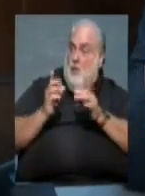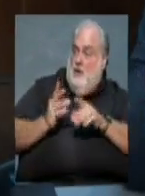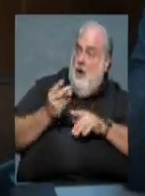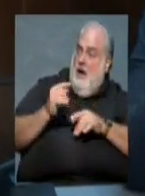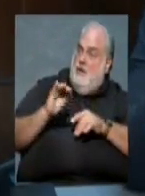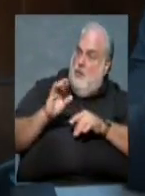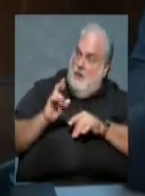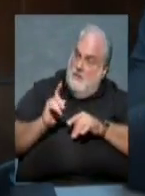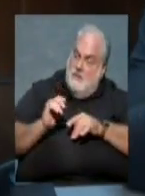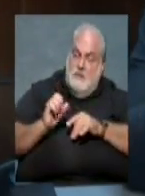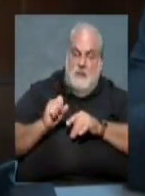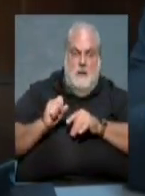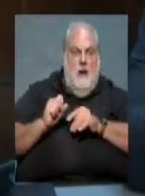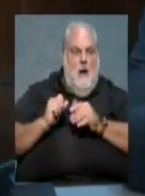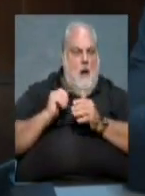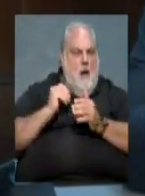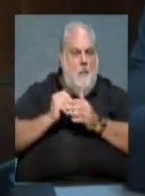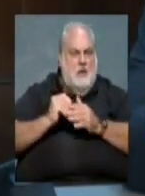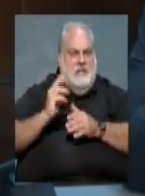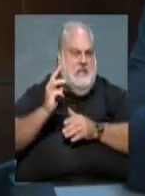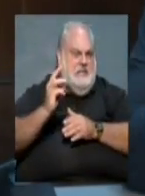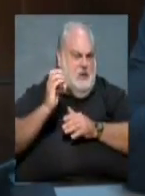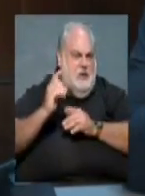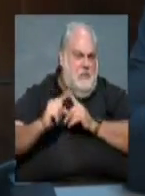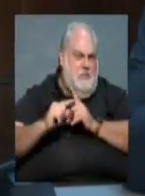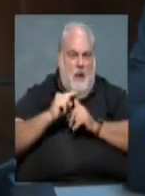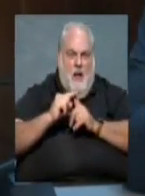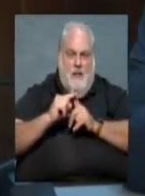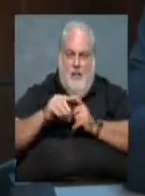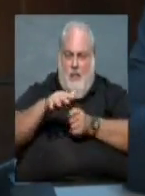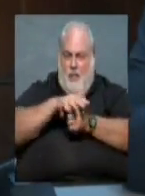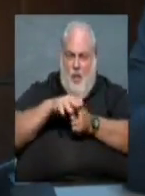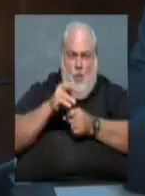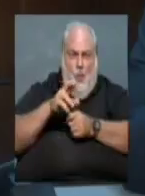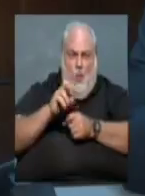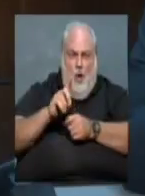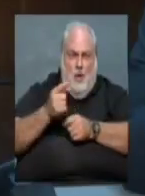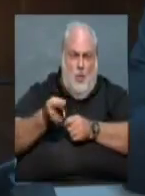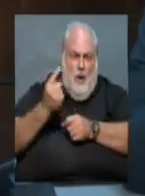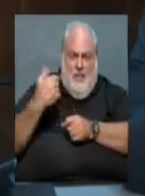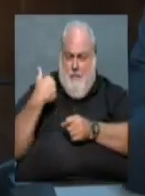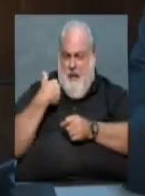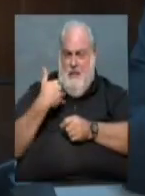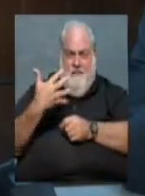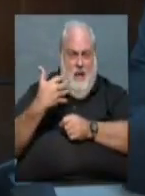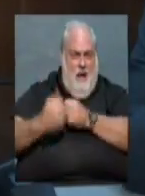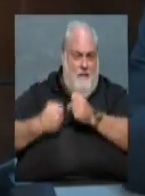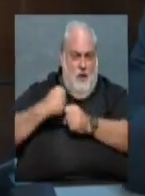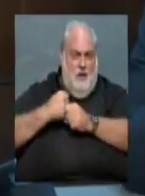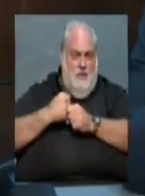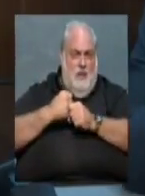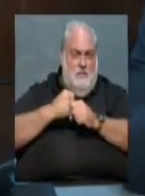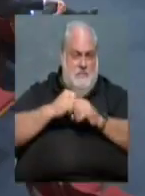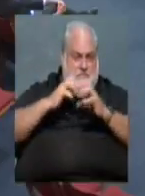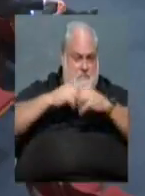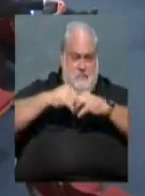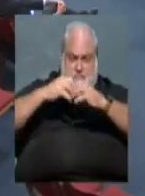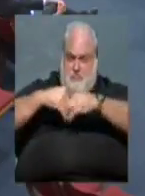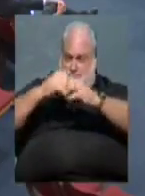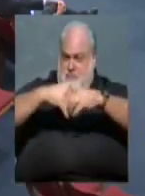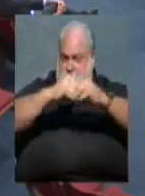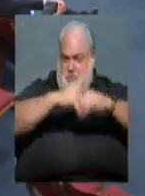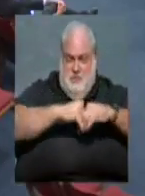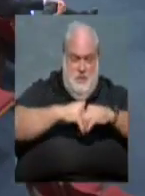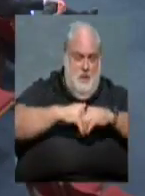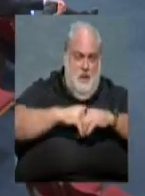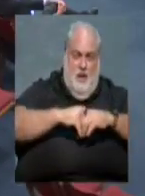there's been almost 600 houses in Ward 1 over the last five years that we've taken down. I mean, they were